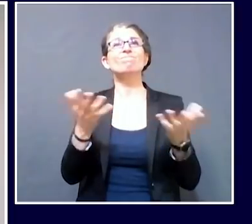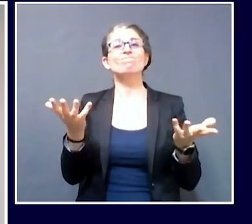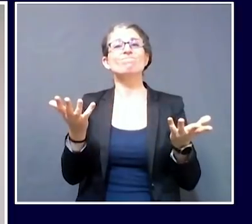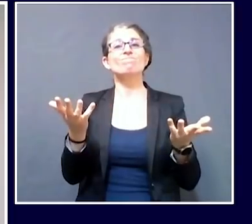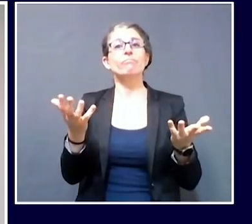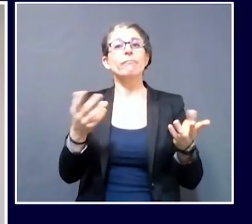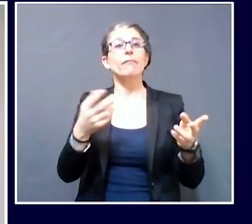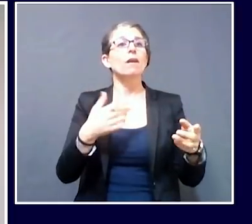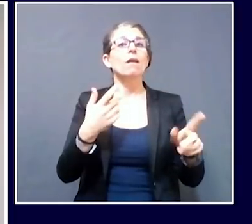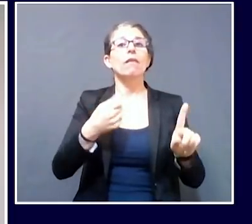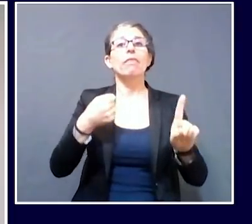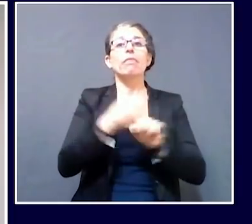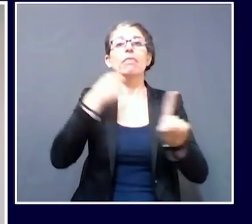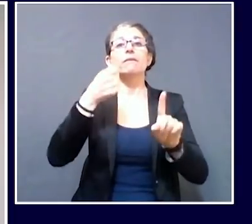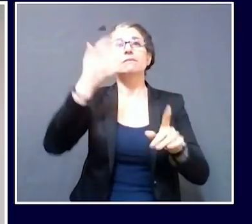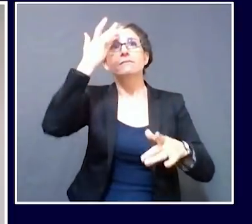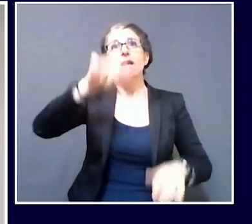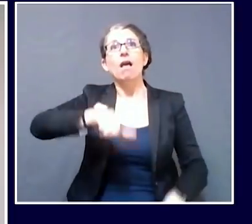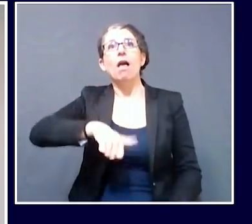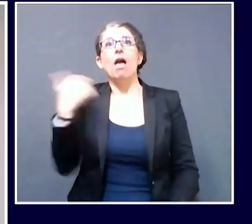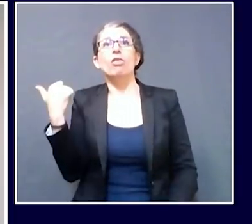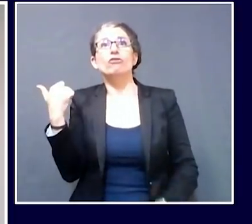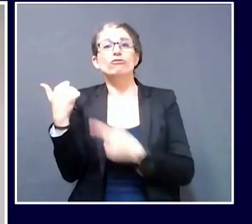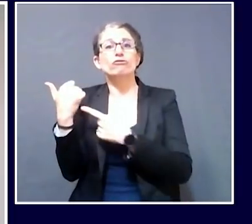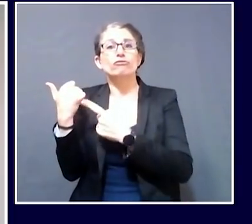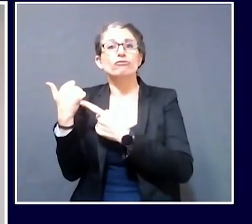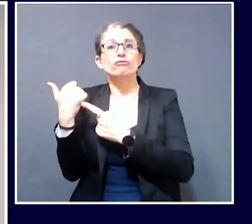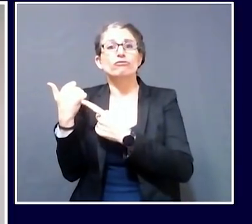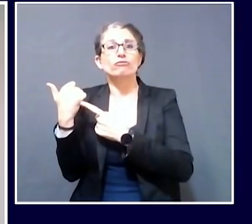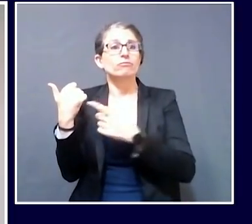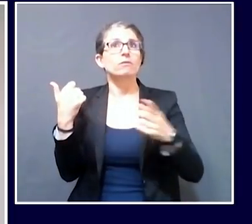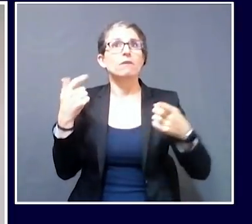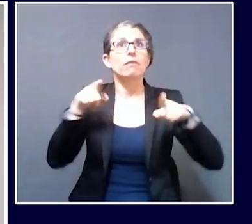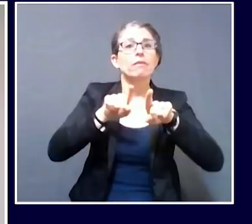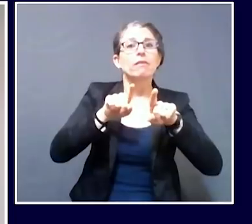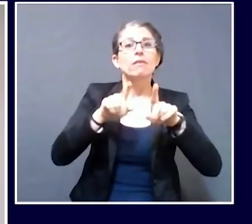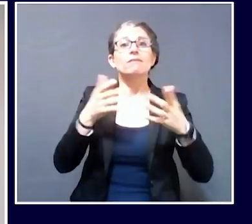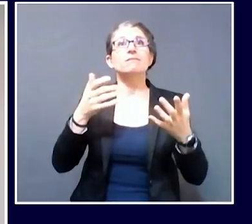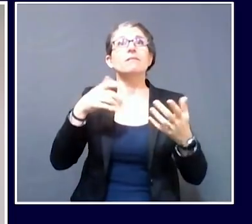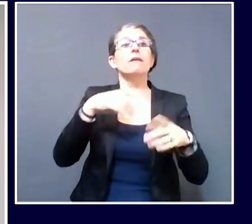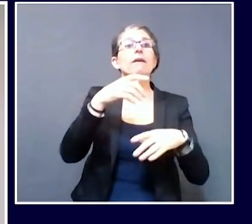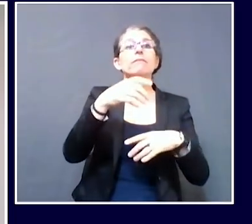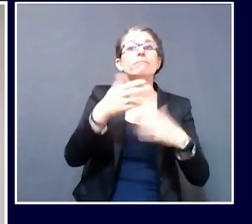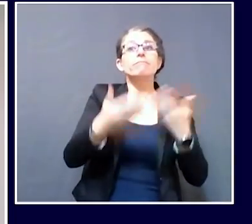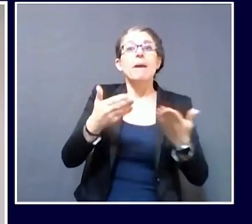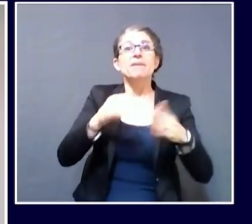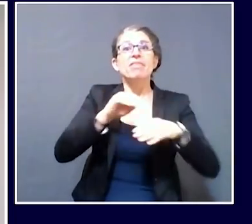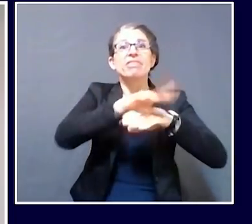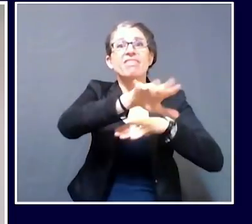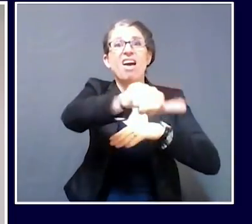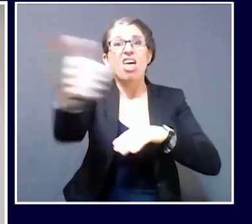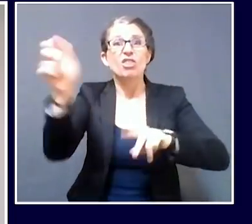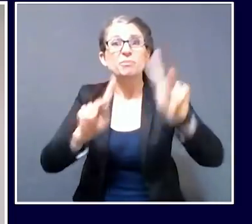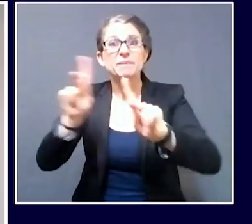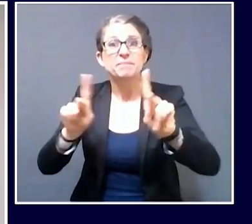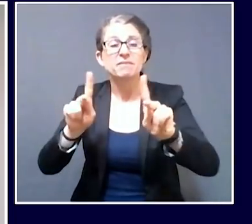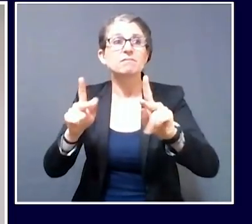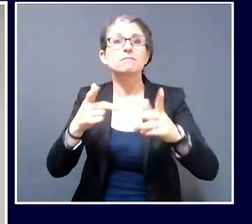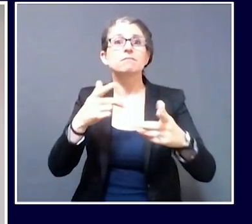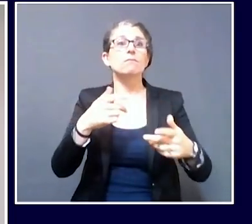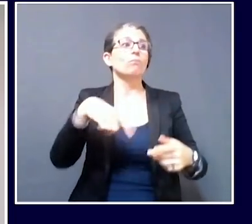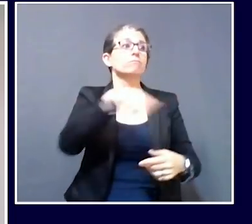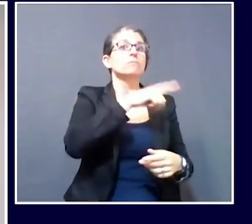passed away because of coronavirus. As we always do, we keep them in our thoughts, and for those who are still